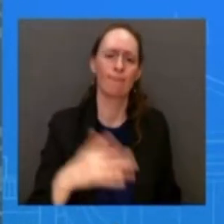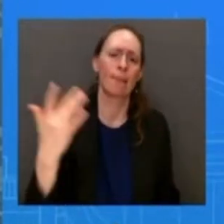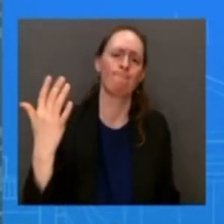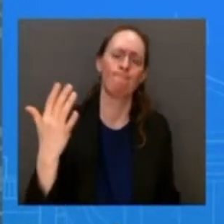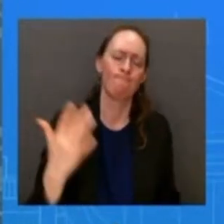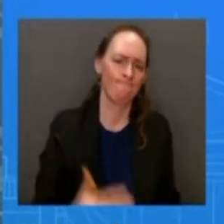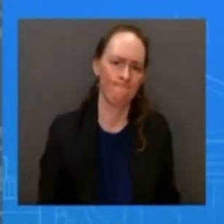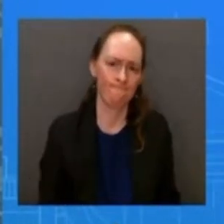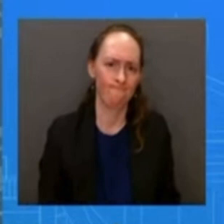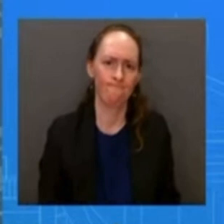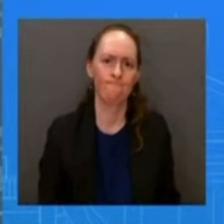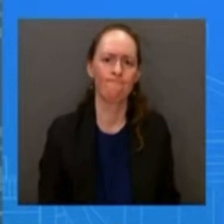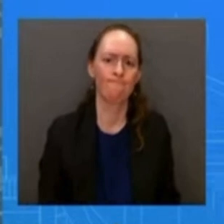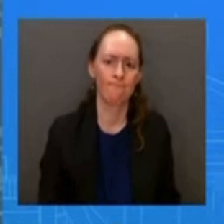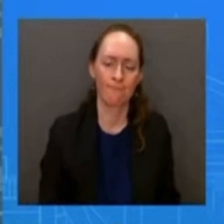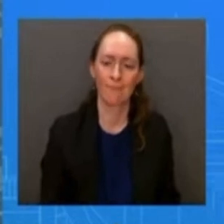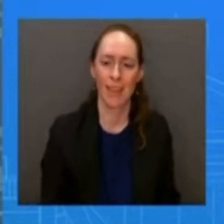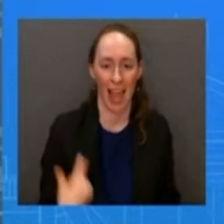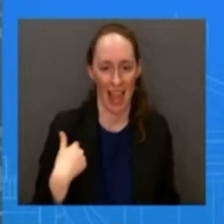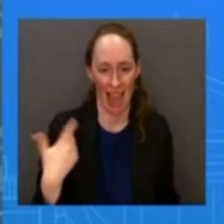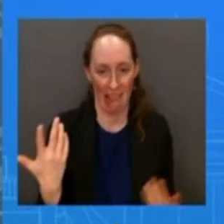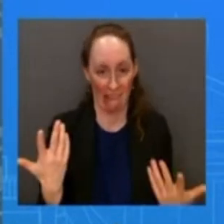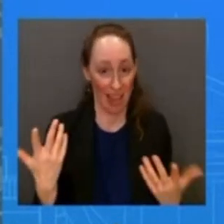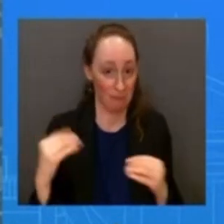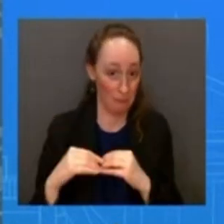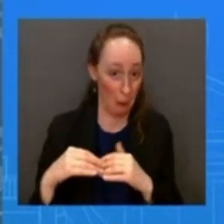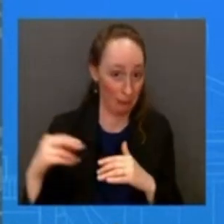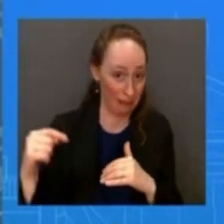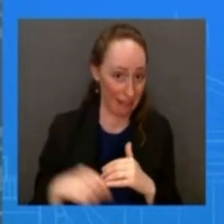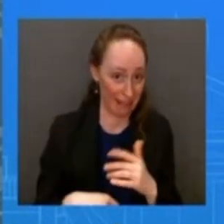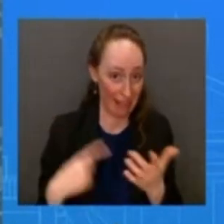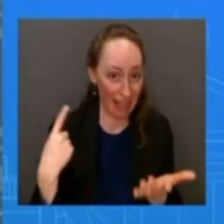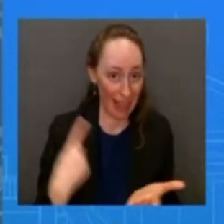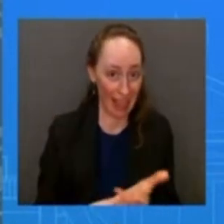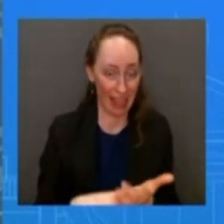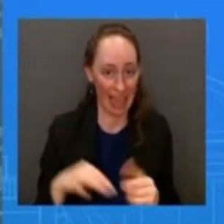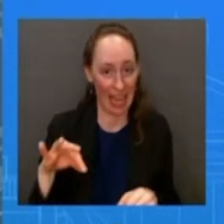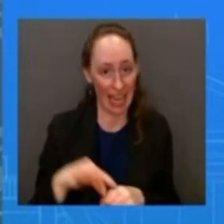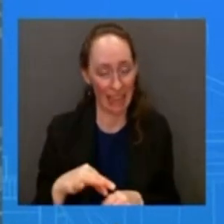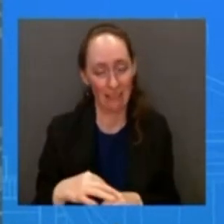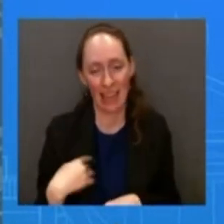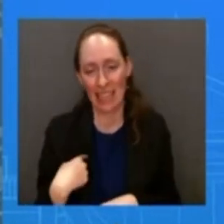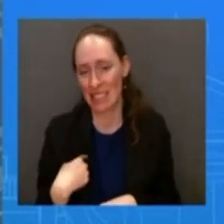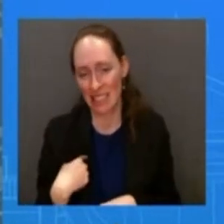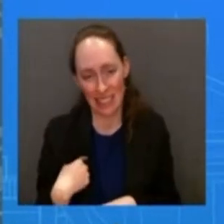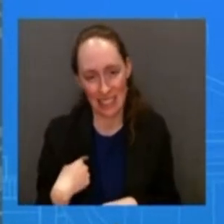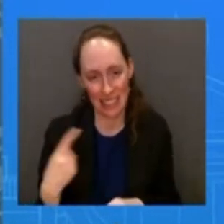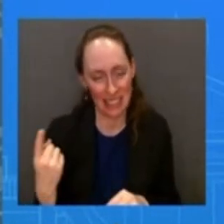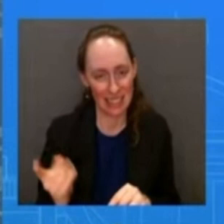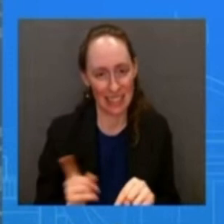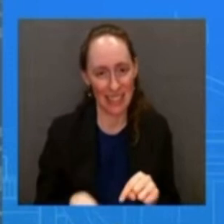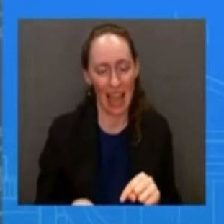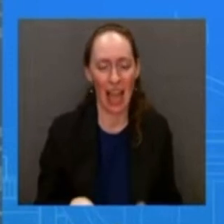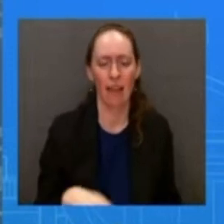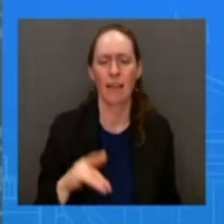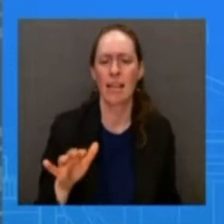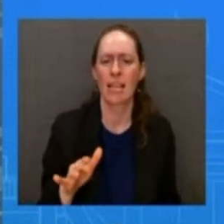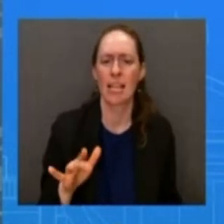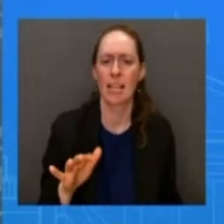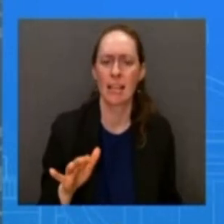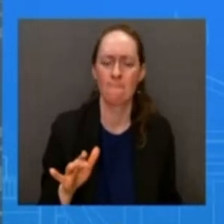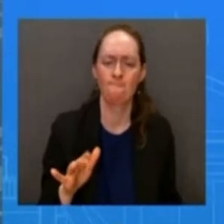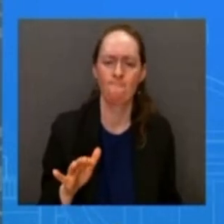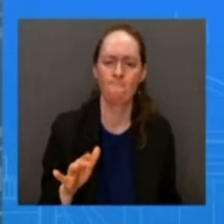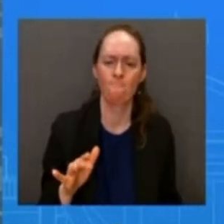anything more on any upcoming races but again these are these are um uh these are elected officials that we've worked very